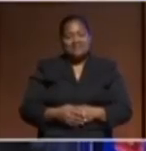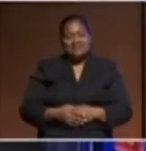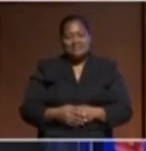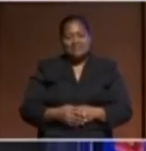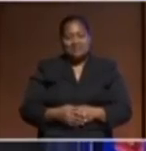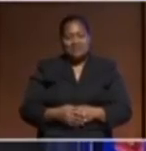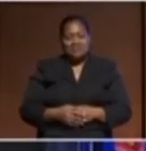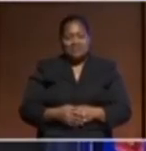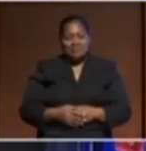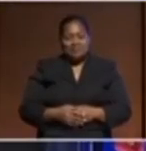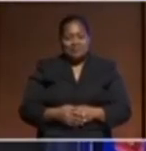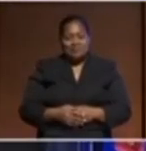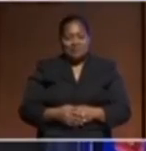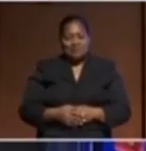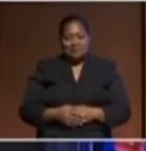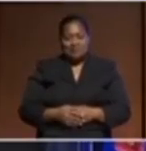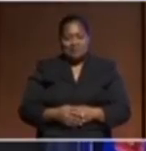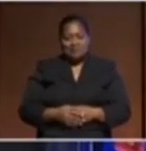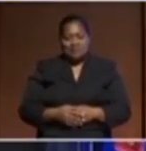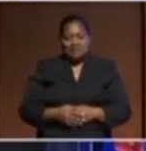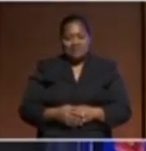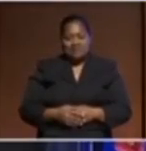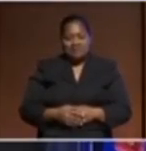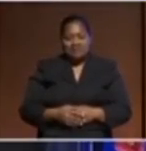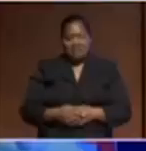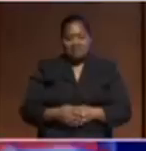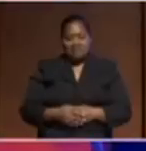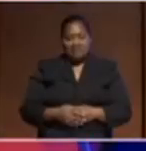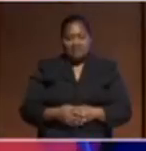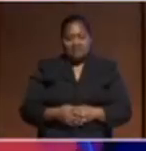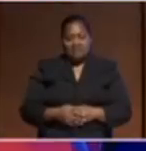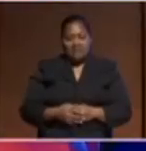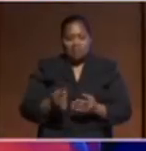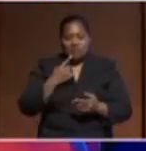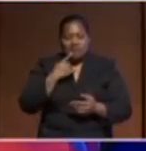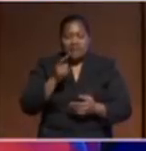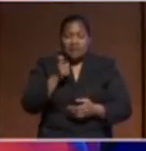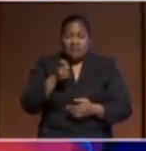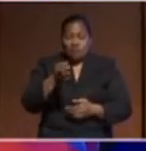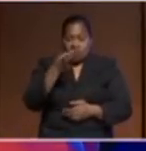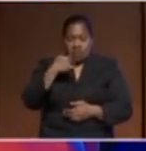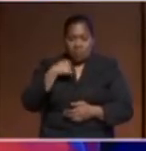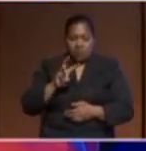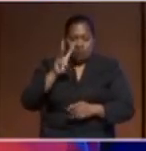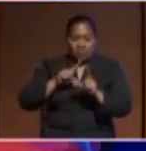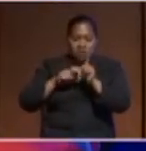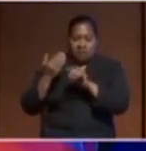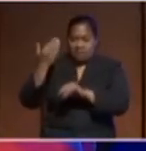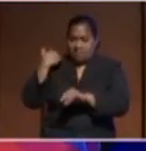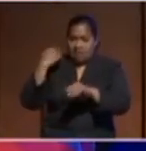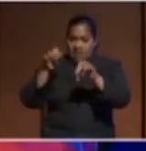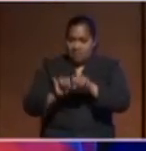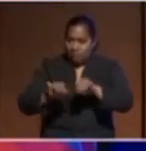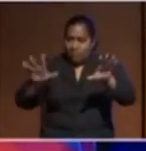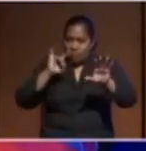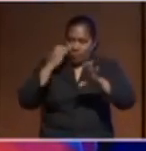Just trying to get a bit of banter. So was just saying that if you were to ask me three years ago that the pandemic was going to stop the world